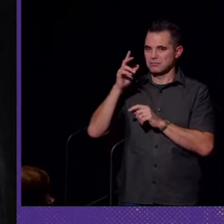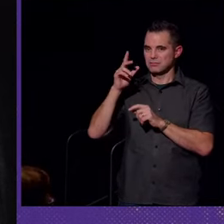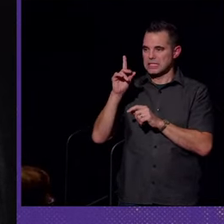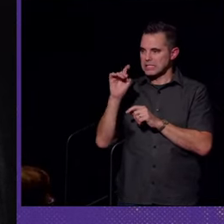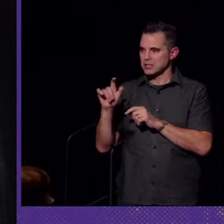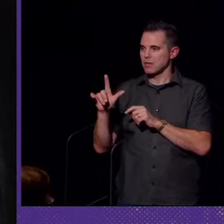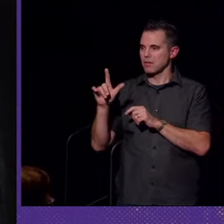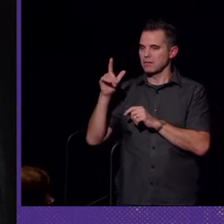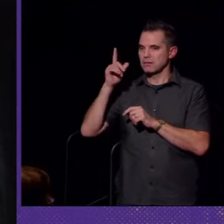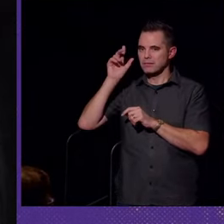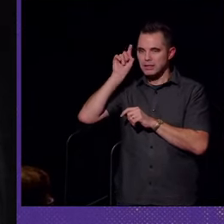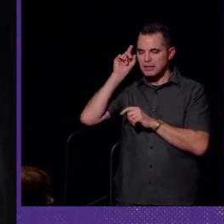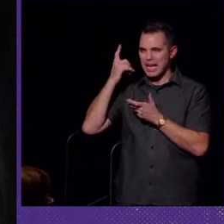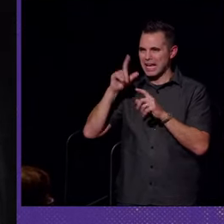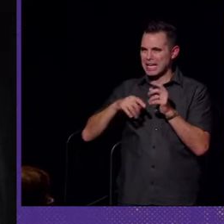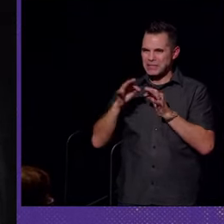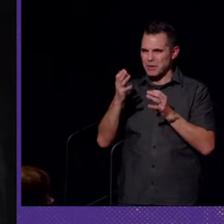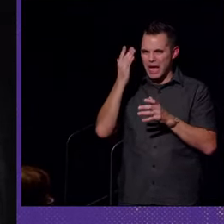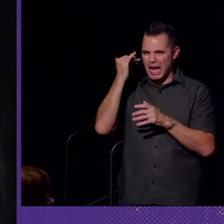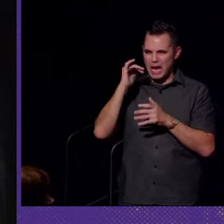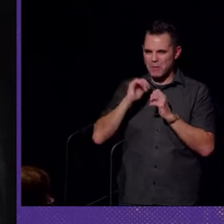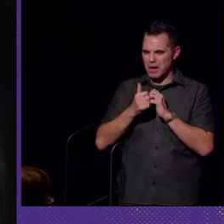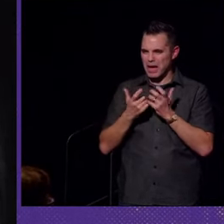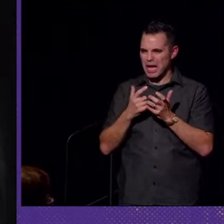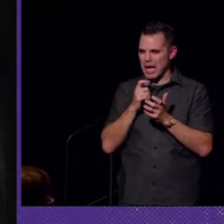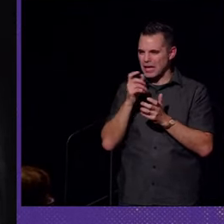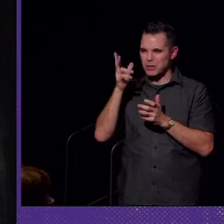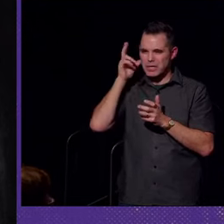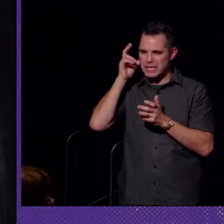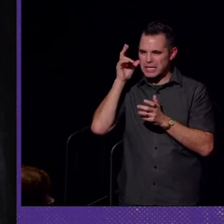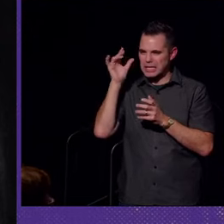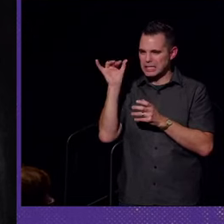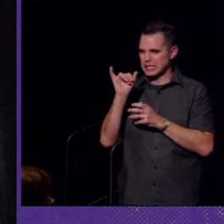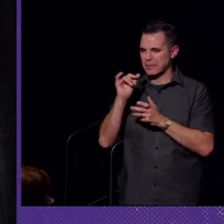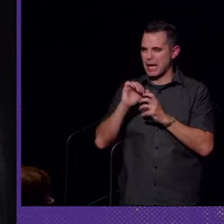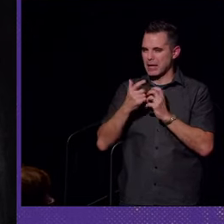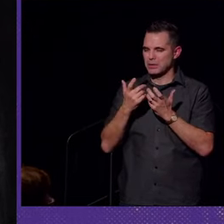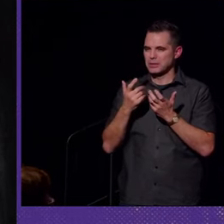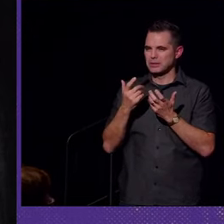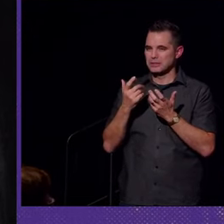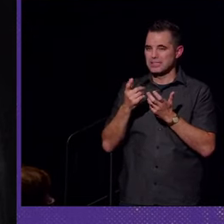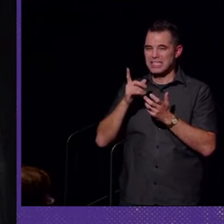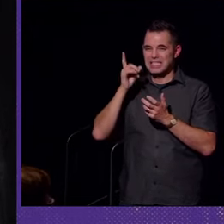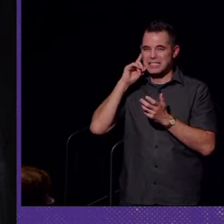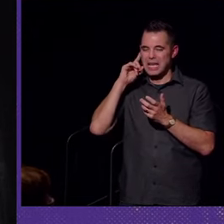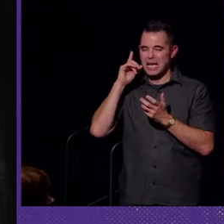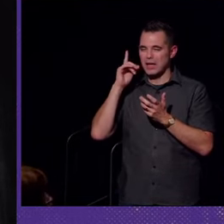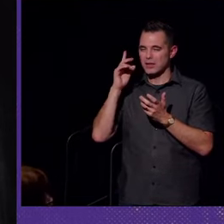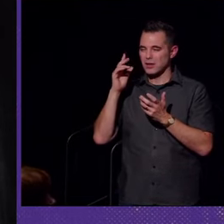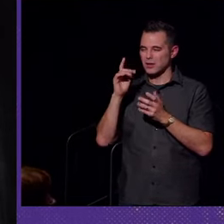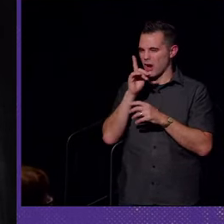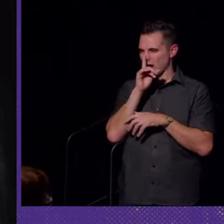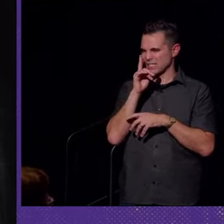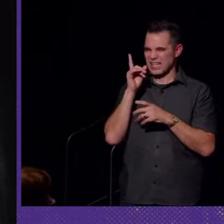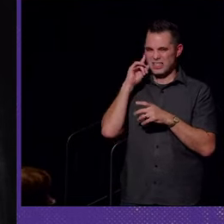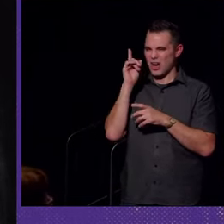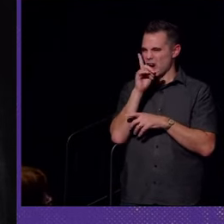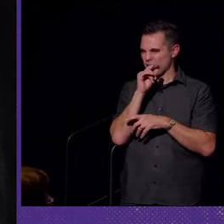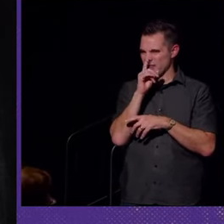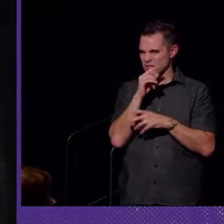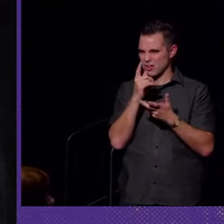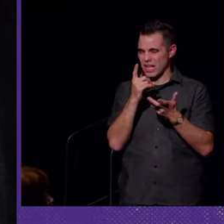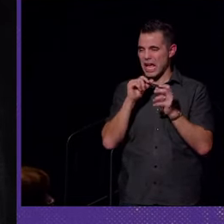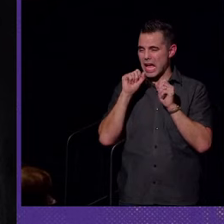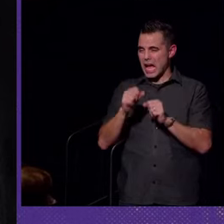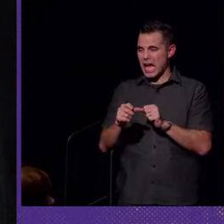how or why, but I don't hear the way I do. Sounds artificial. I